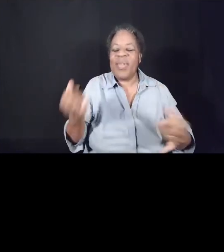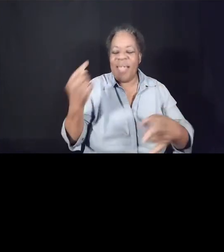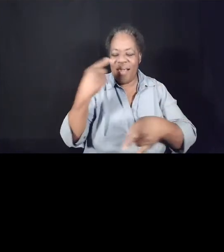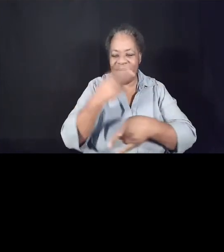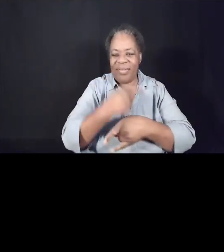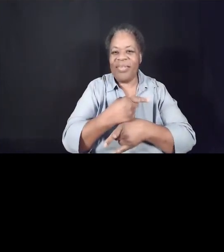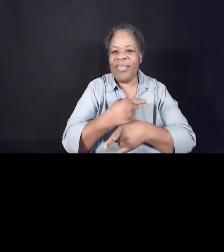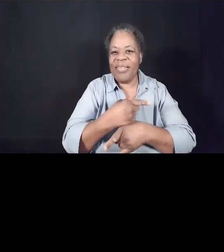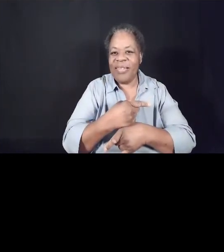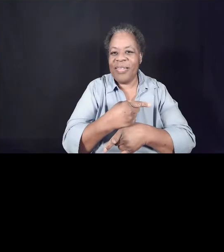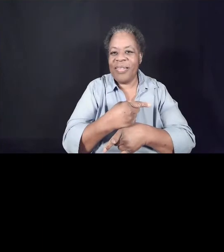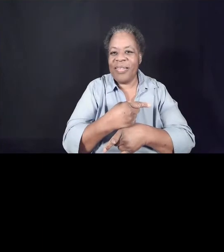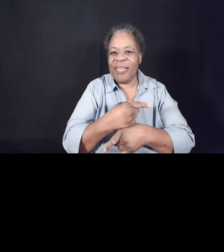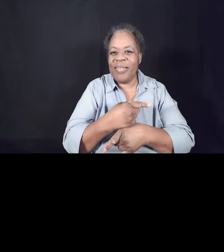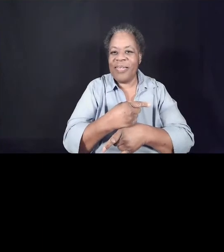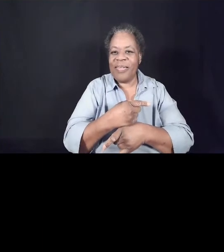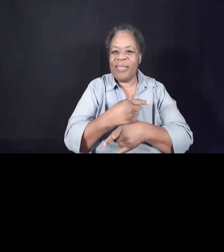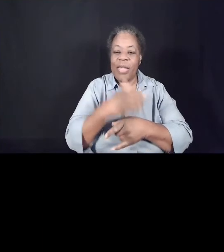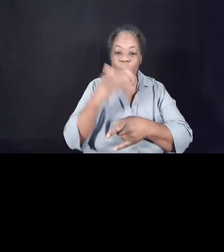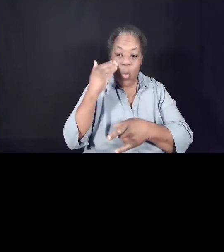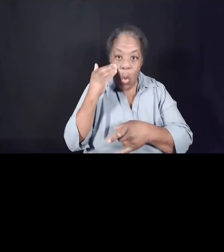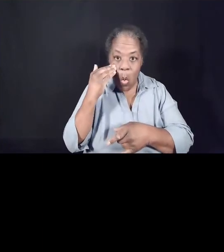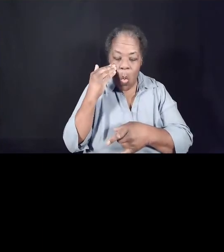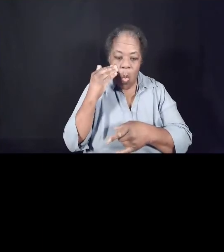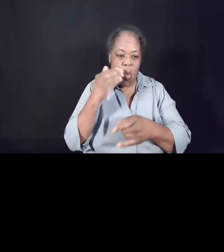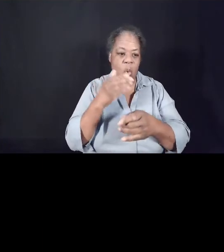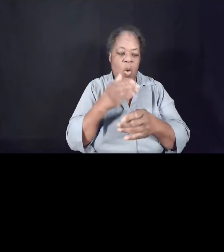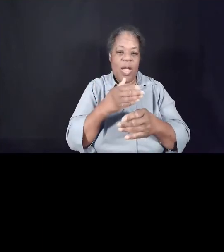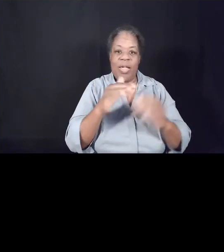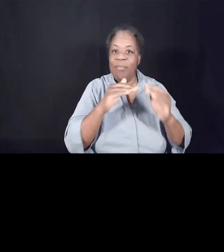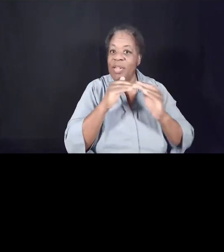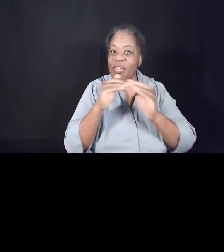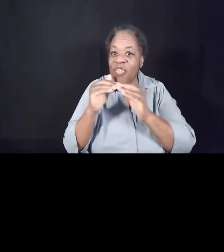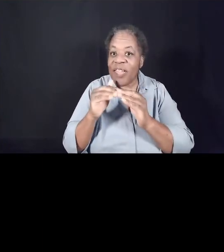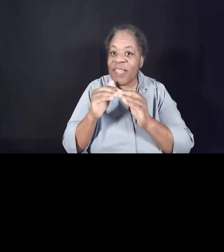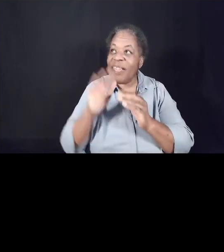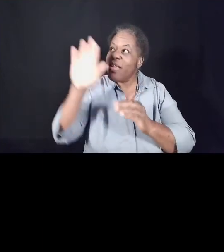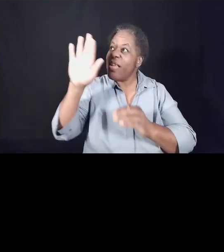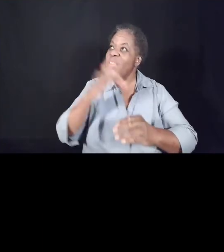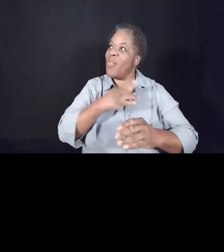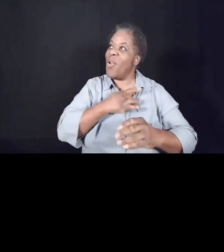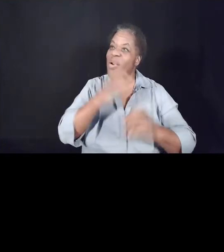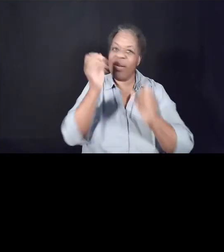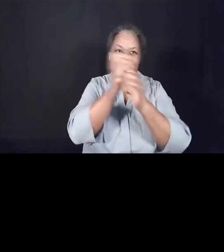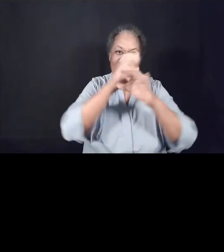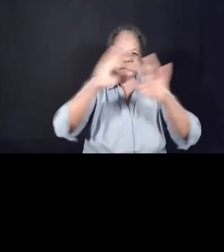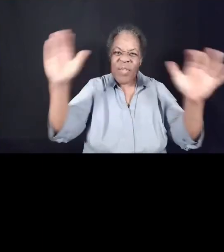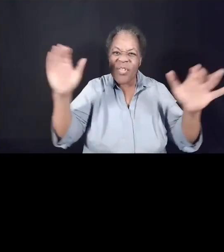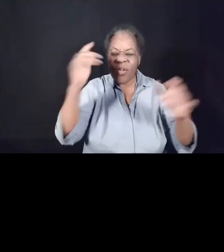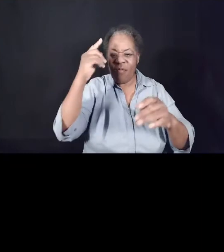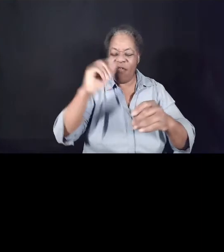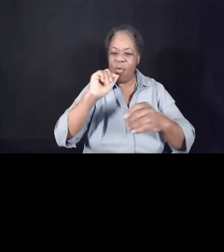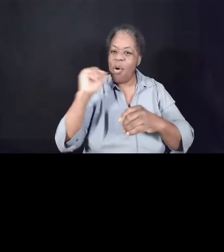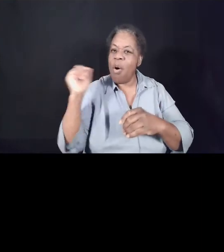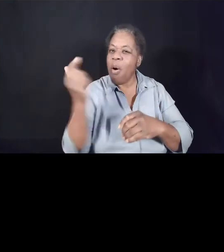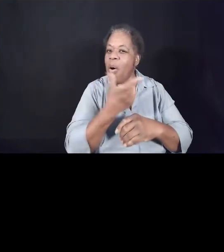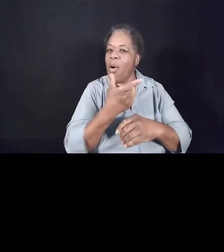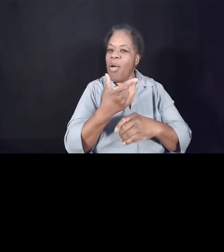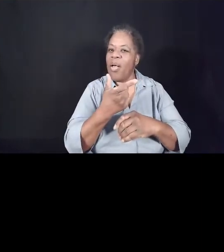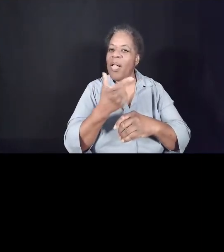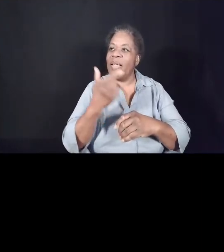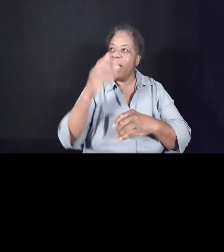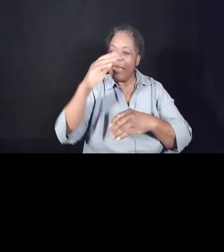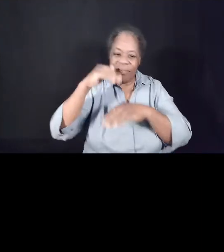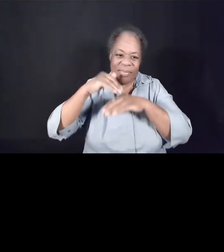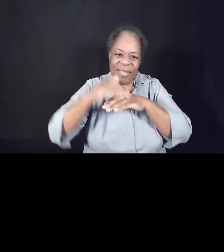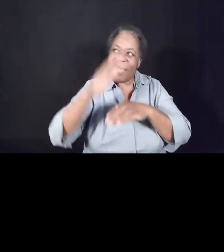Knowing that justice is at the heart of God's vision for humankind, knowing that he has sent his son into the world